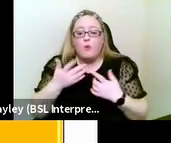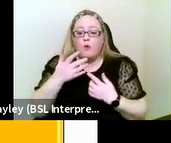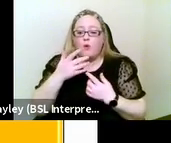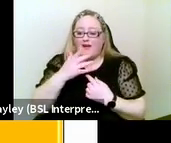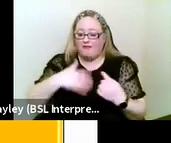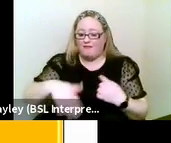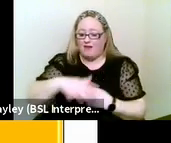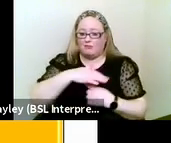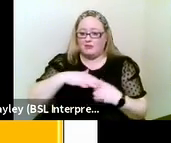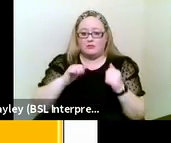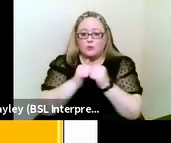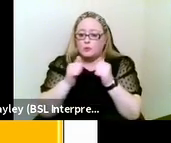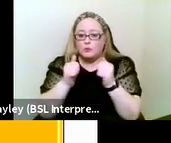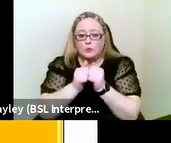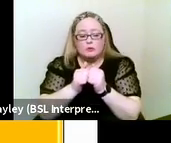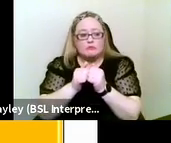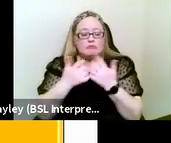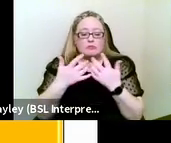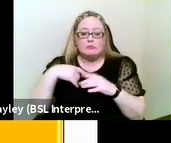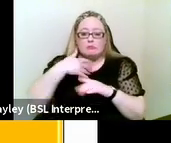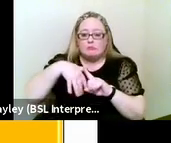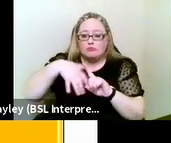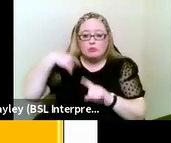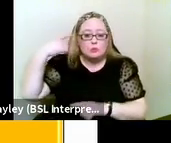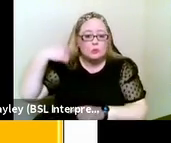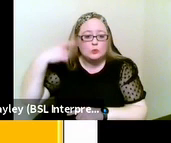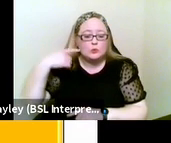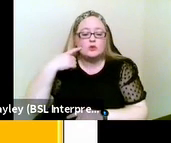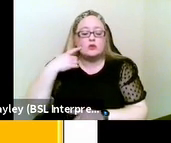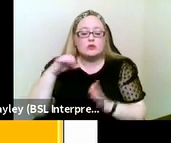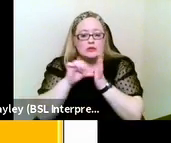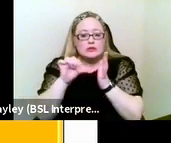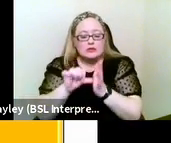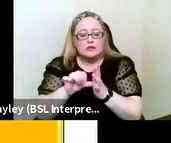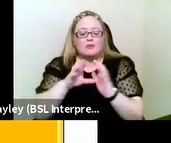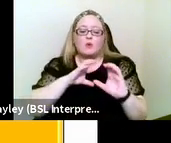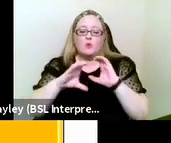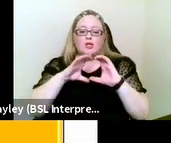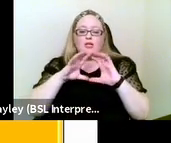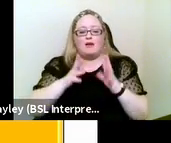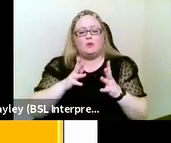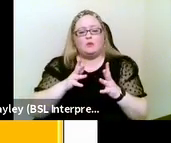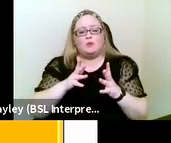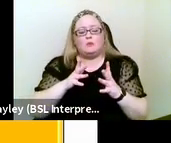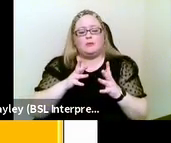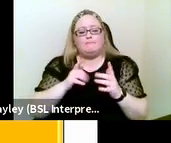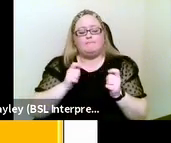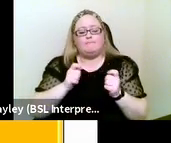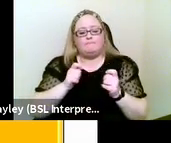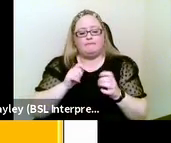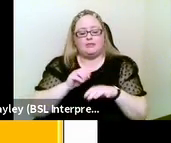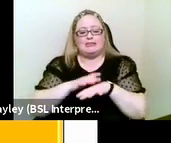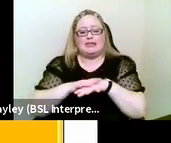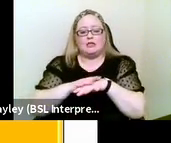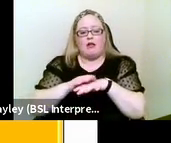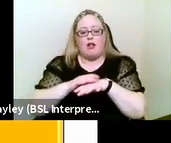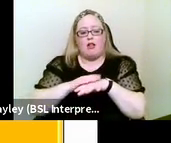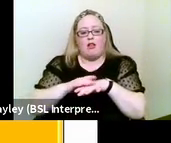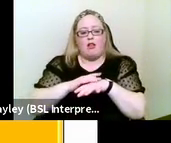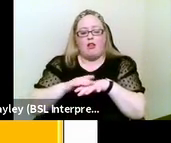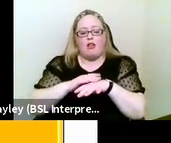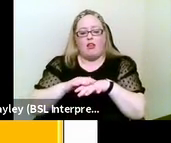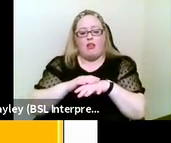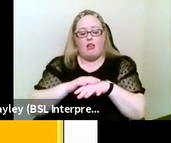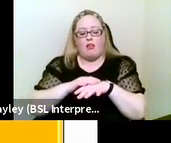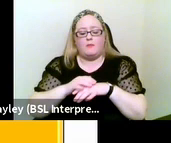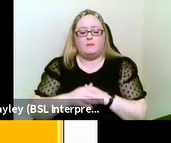noisier environment where that becomes difficult, then our communication is going to need to be what we would call tactual or touch